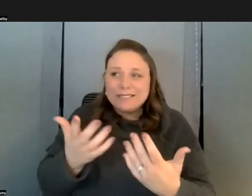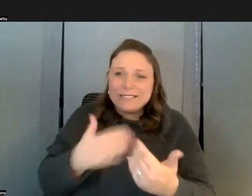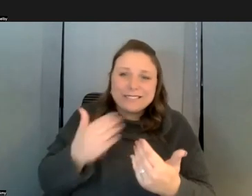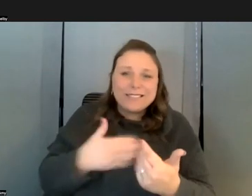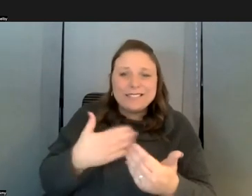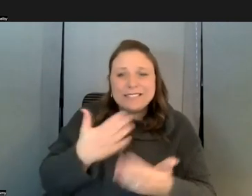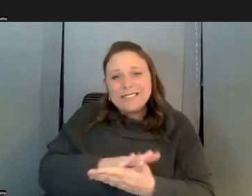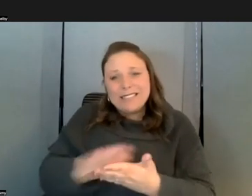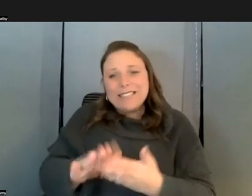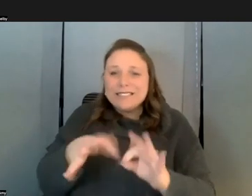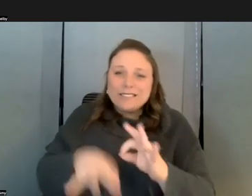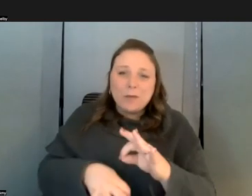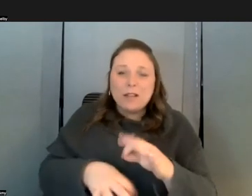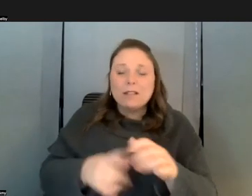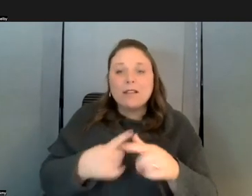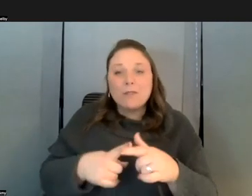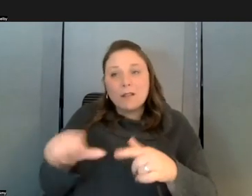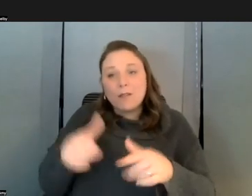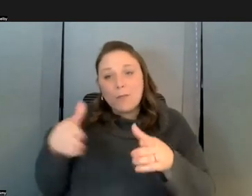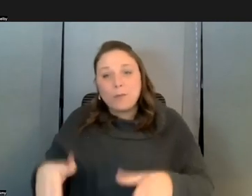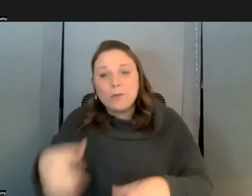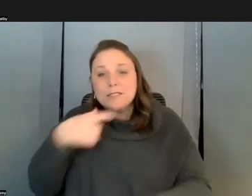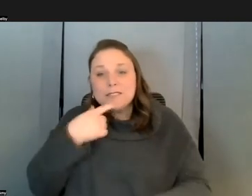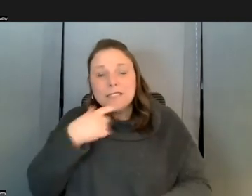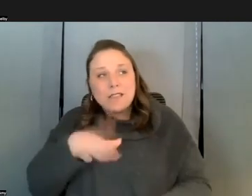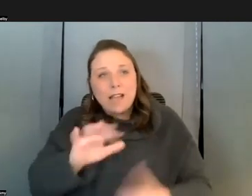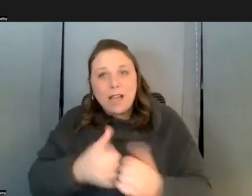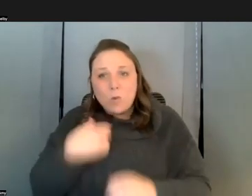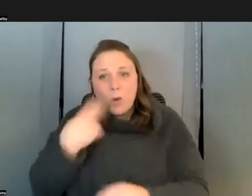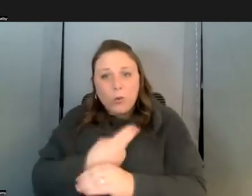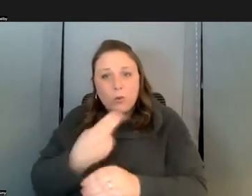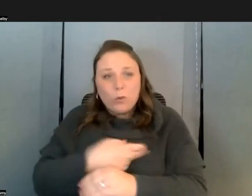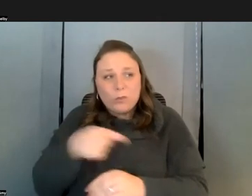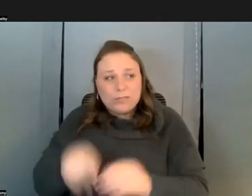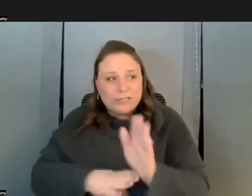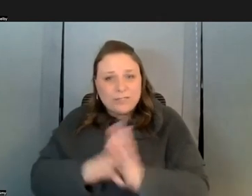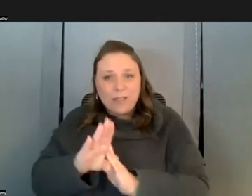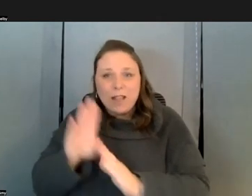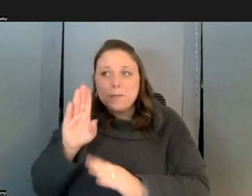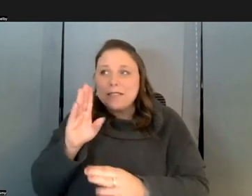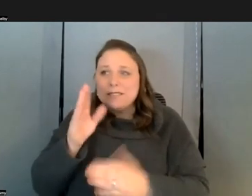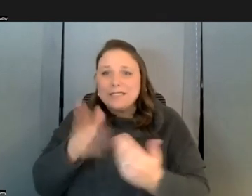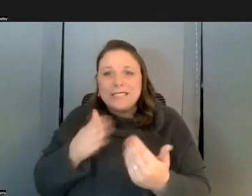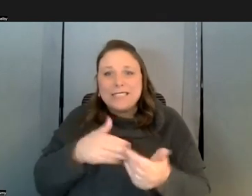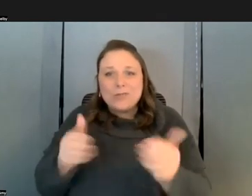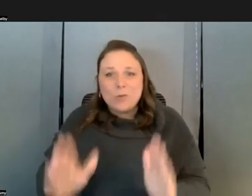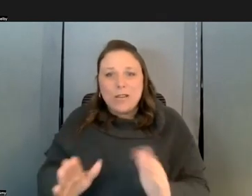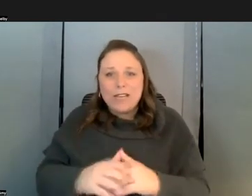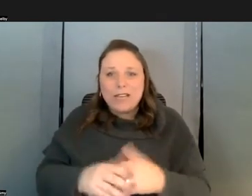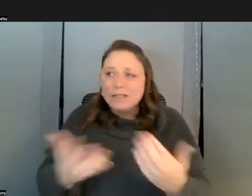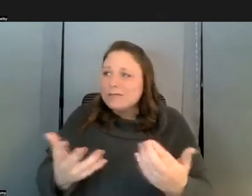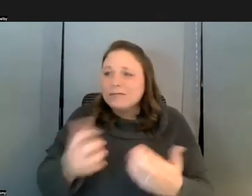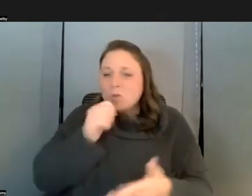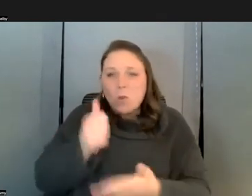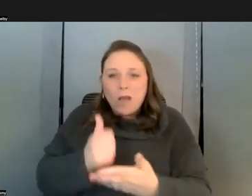and then somebody says well how do i use this development in a practical way well it's not going to help your shop